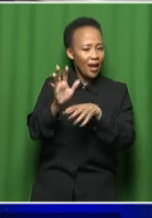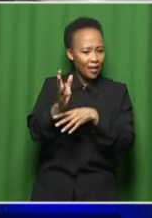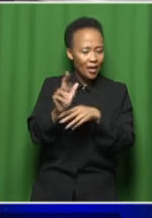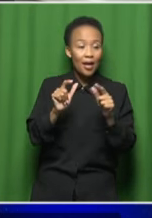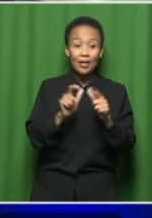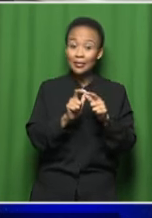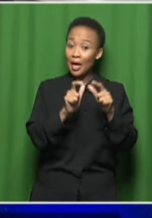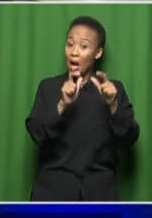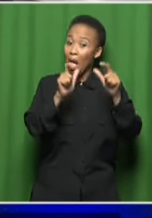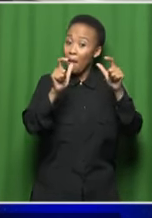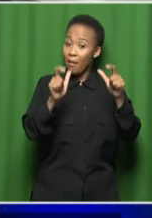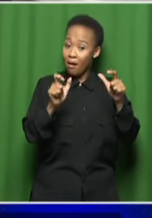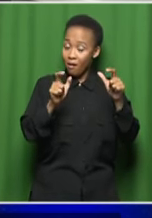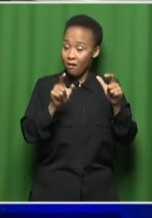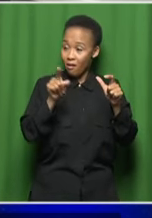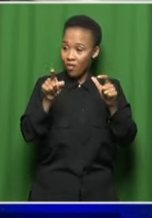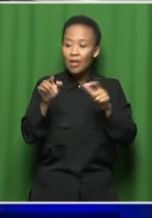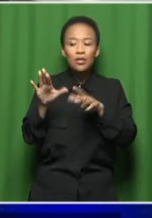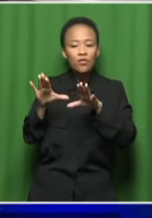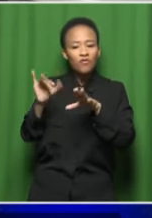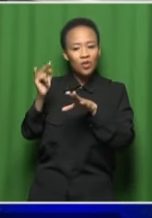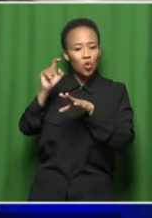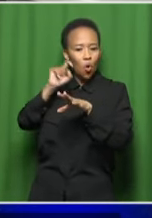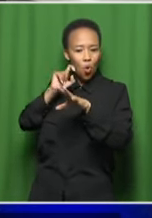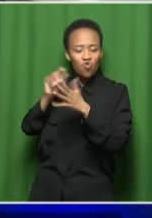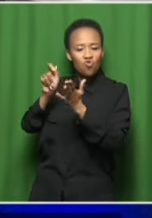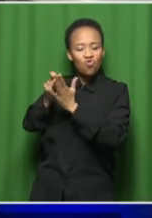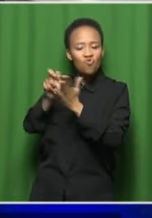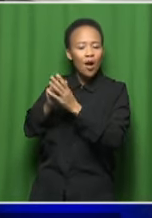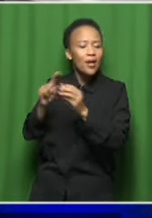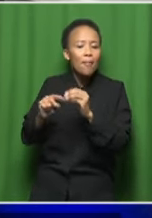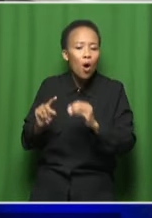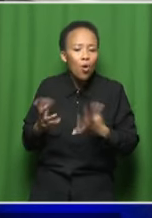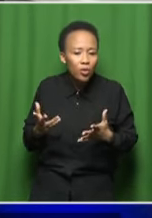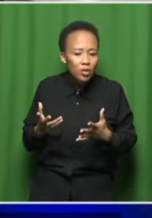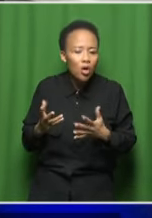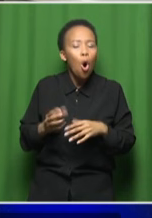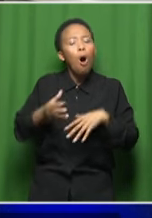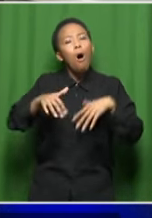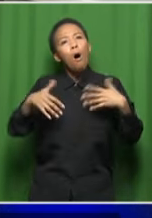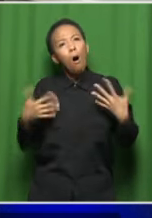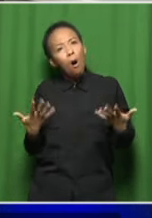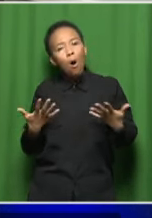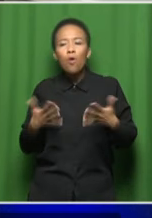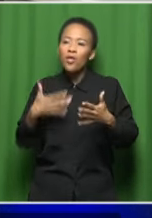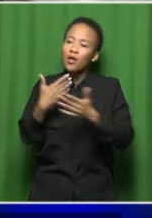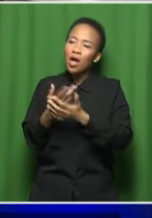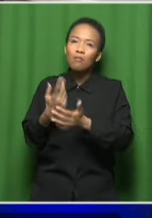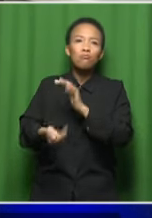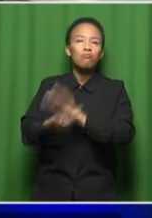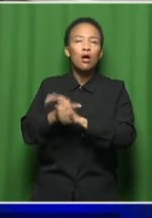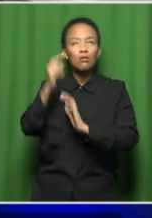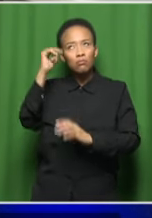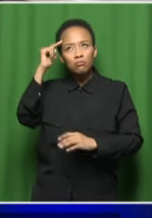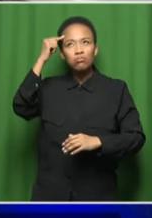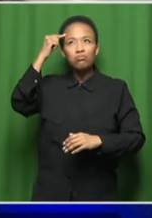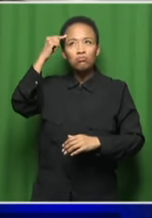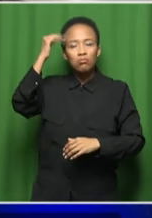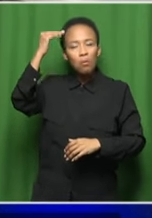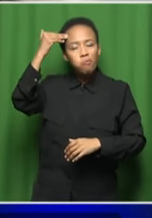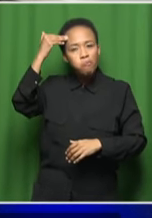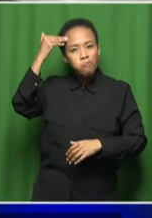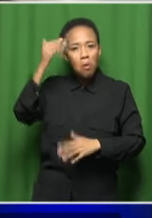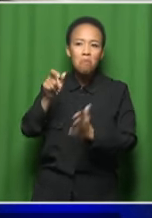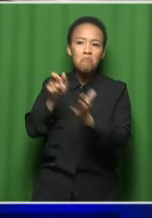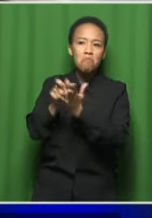ones write about? Or should it be just about anything that comes to their mind or share their own personal experiences through their